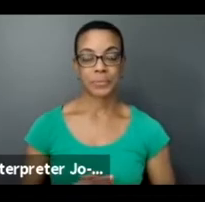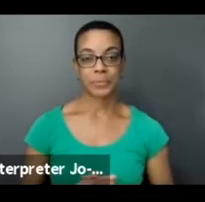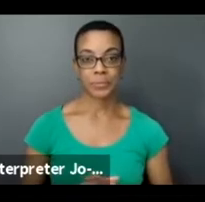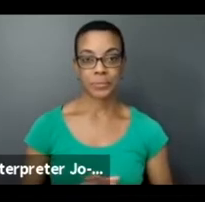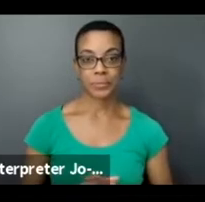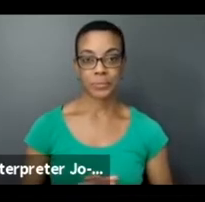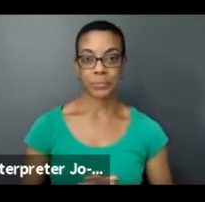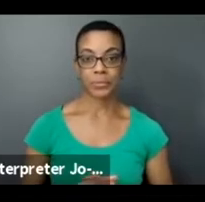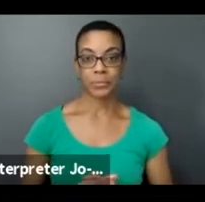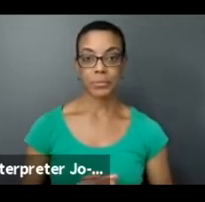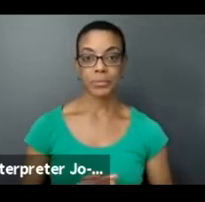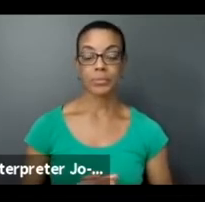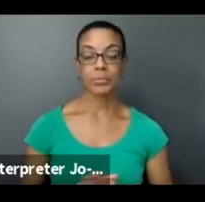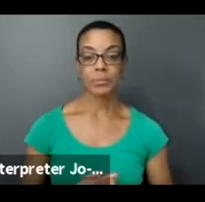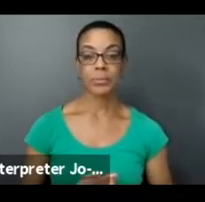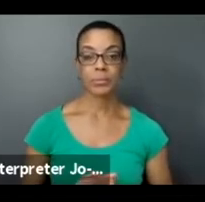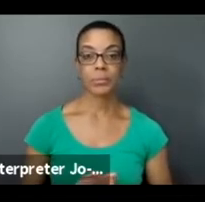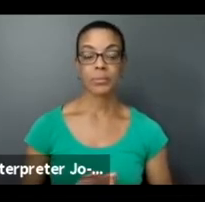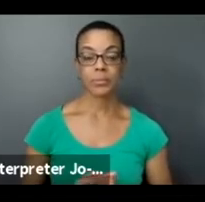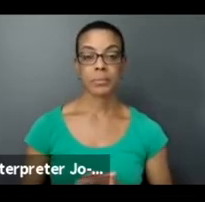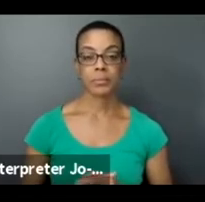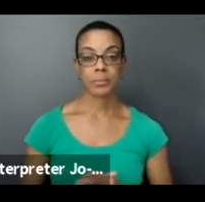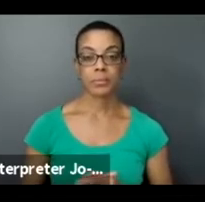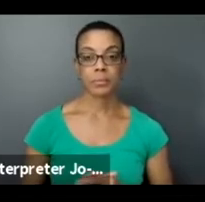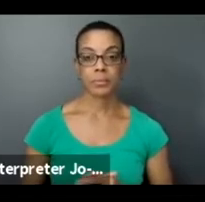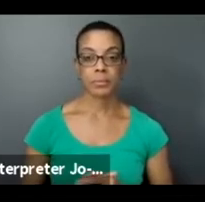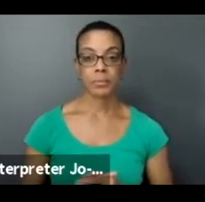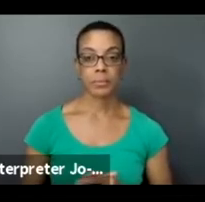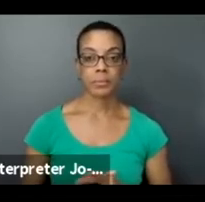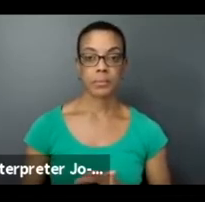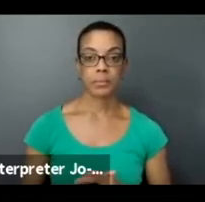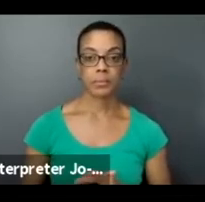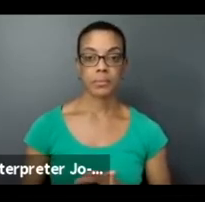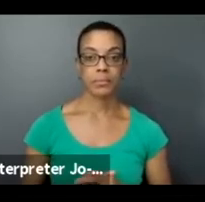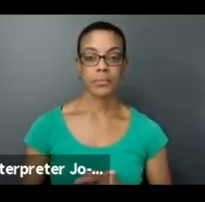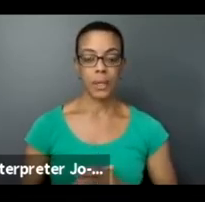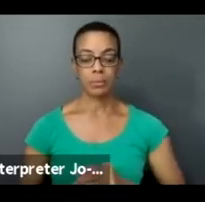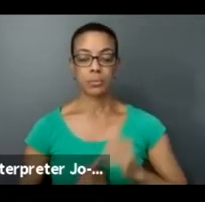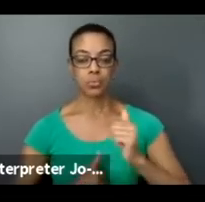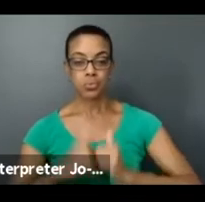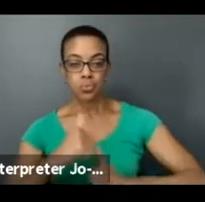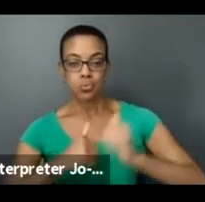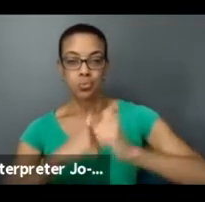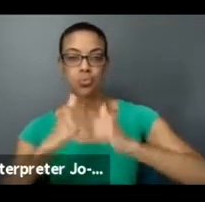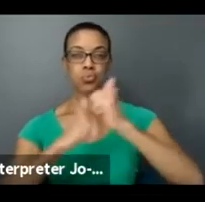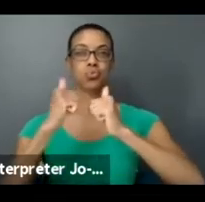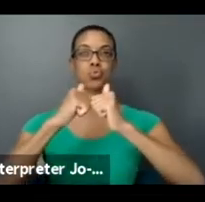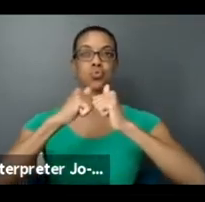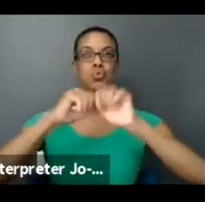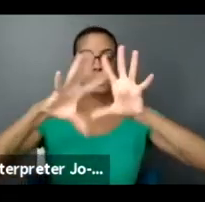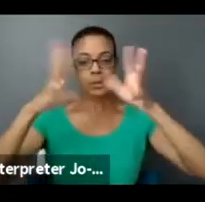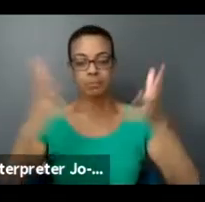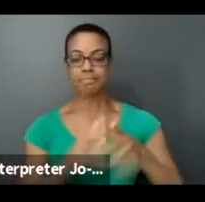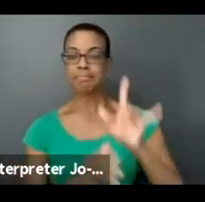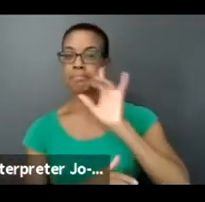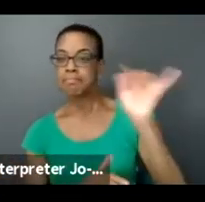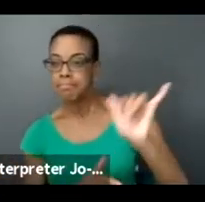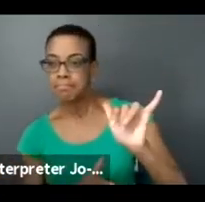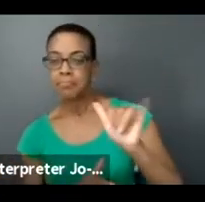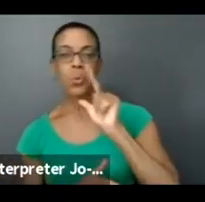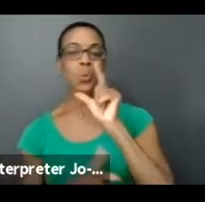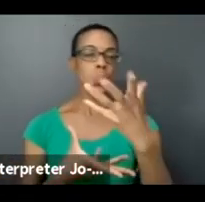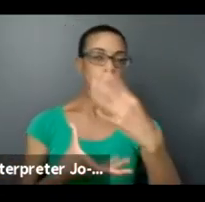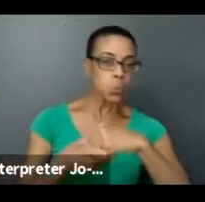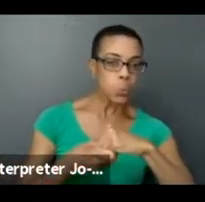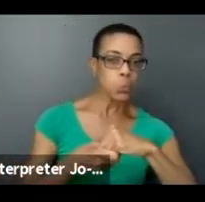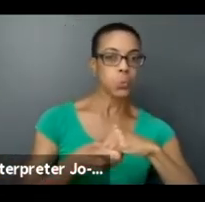In thinking about how to really structure and who to include and what the eligibility